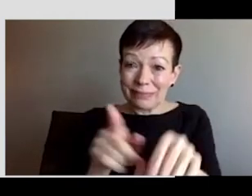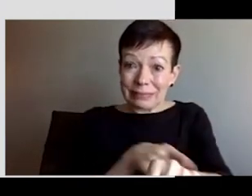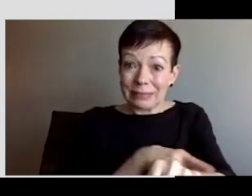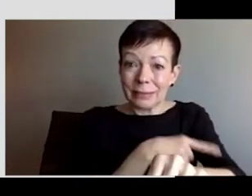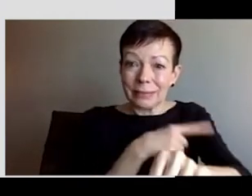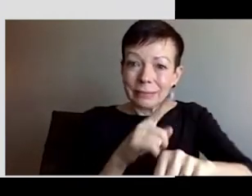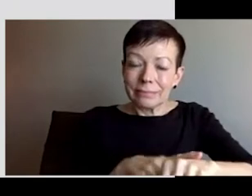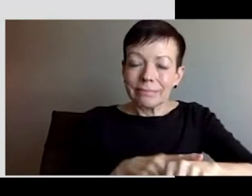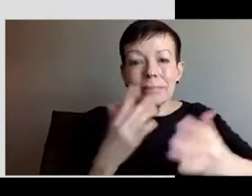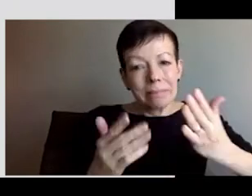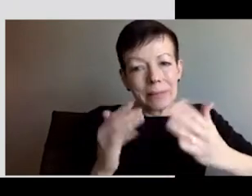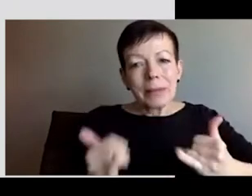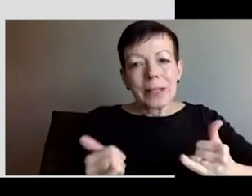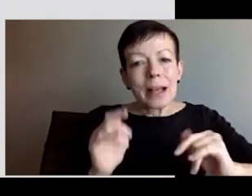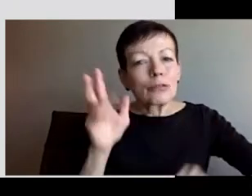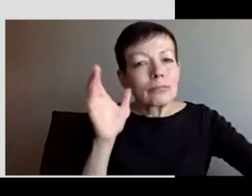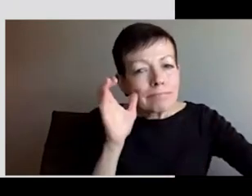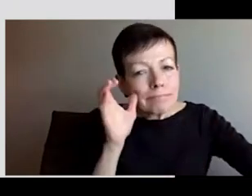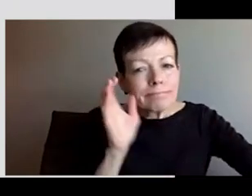be in this situation.